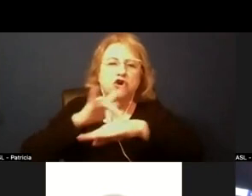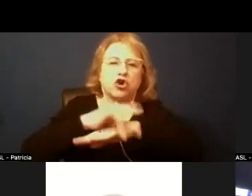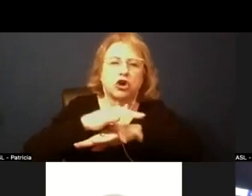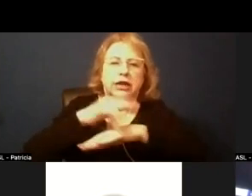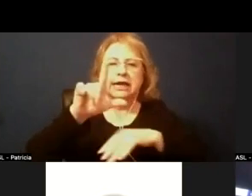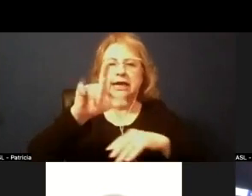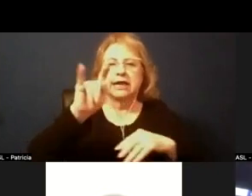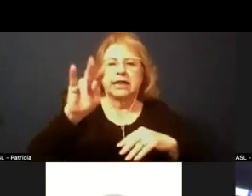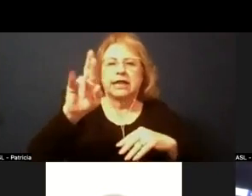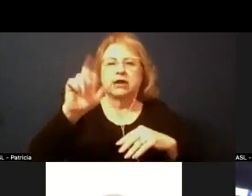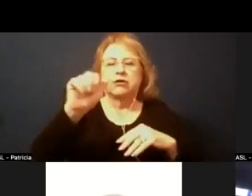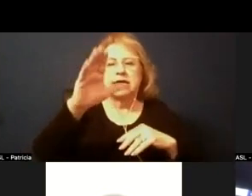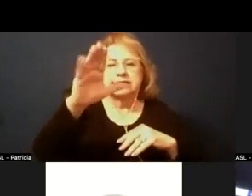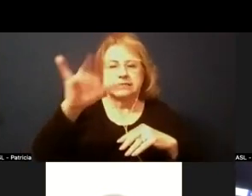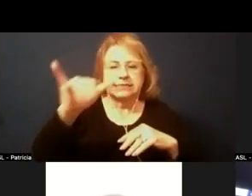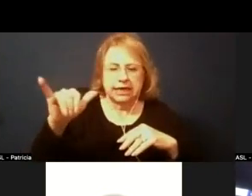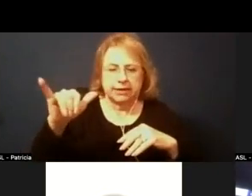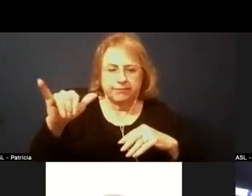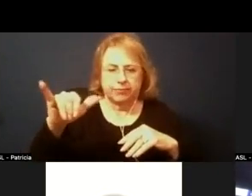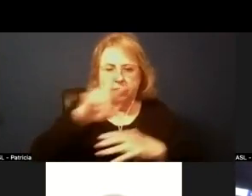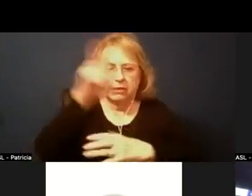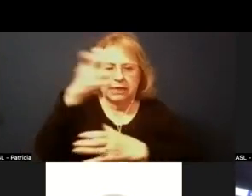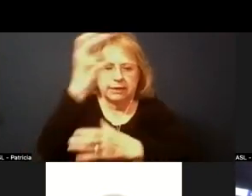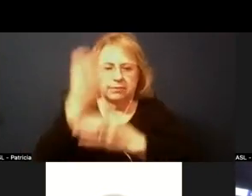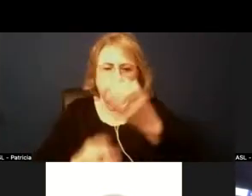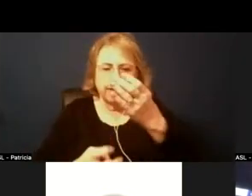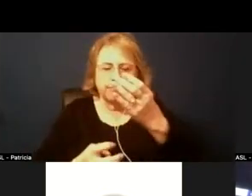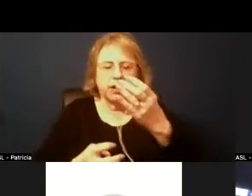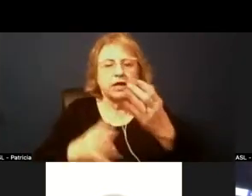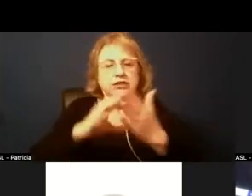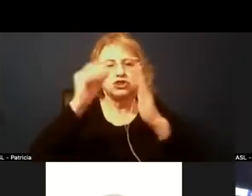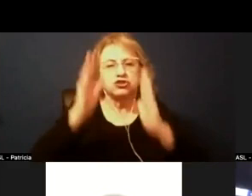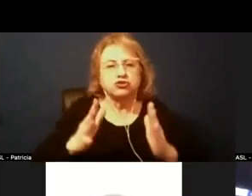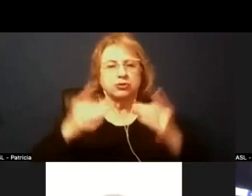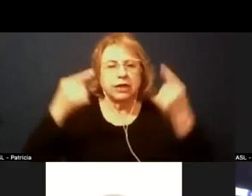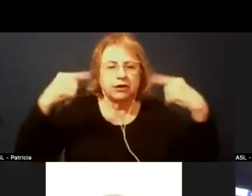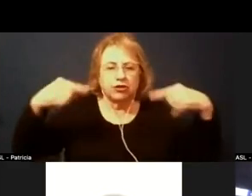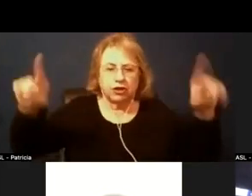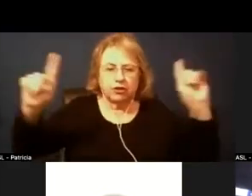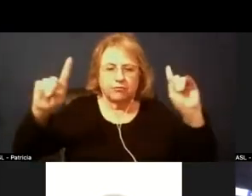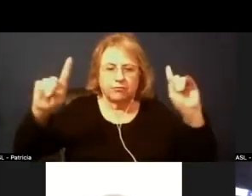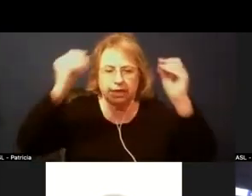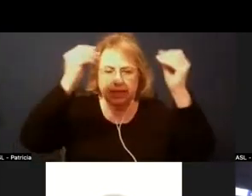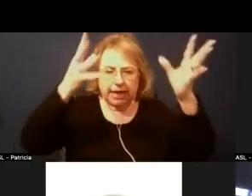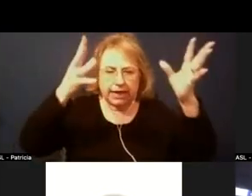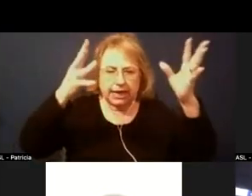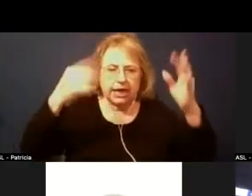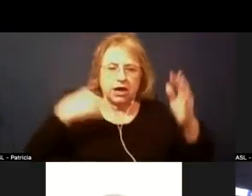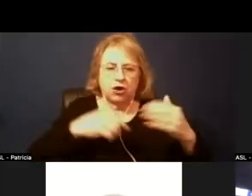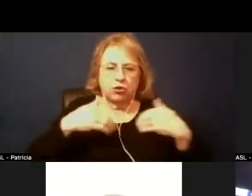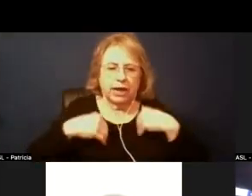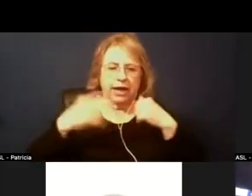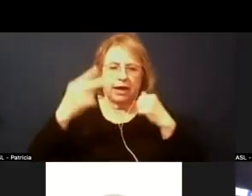deep dive on student achievement data and march in fact does have two regular school board meetings also